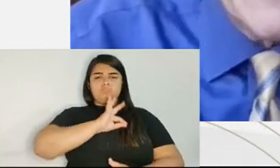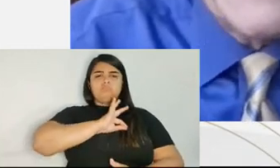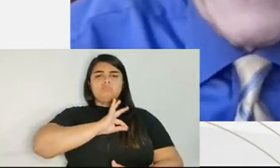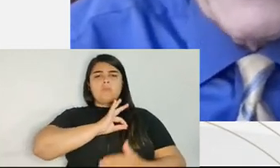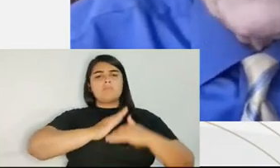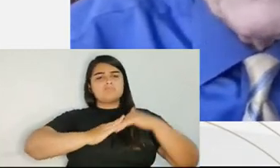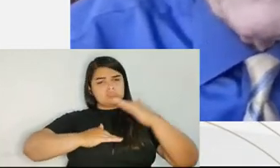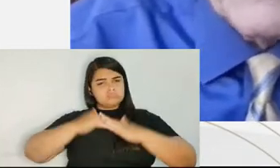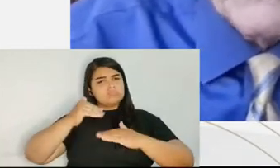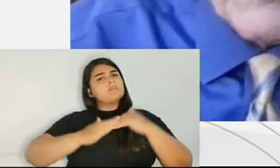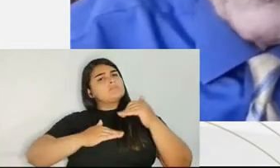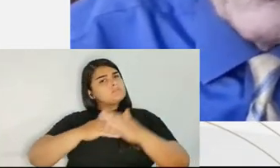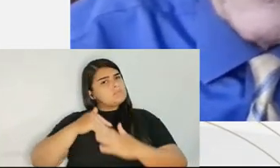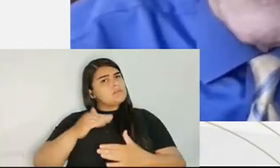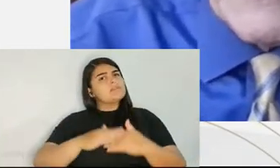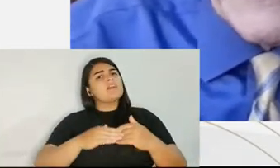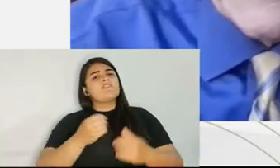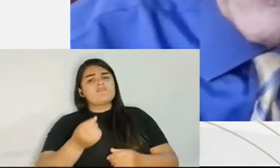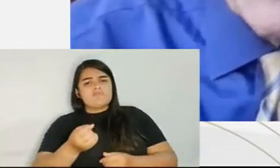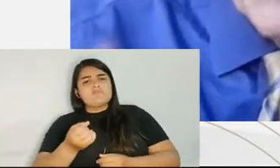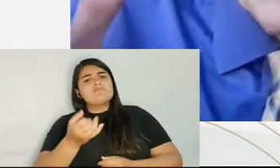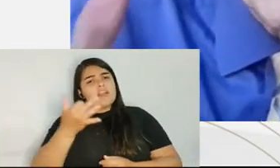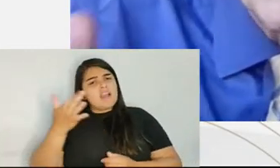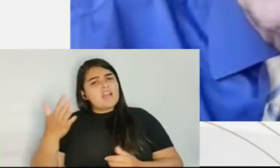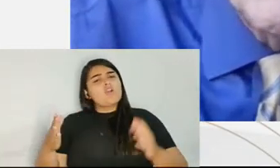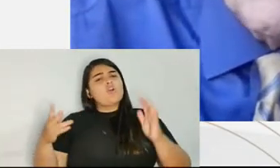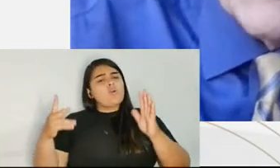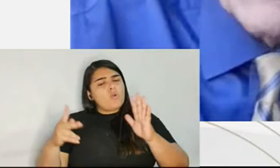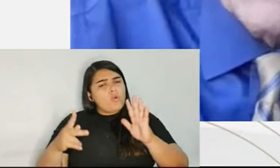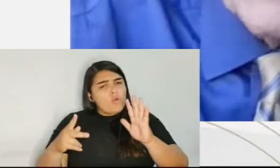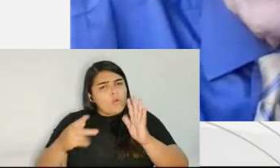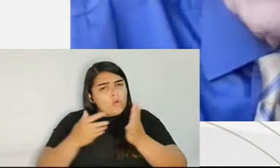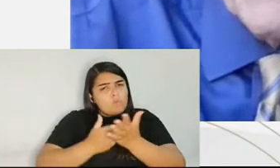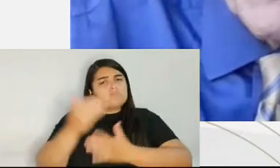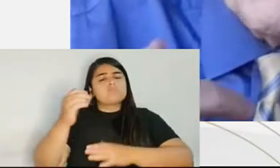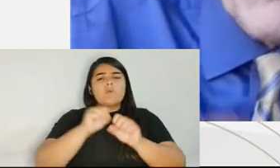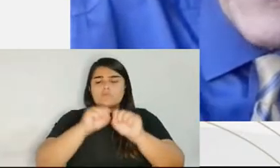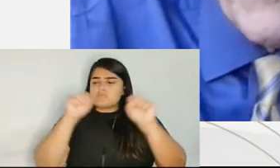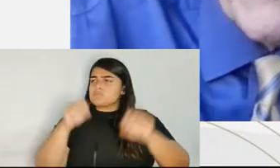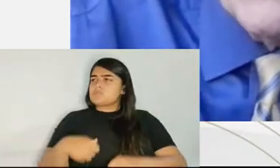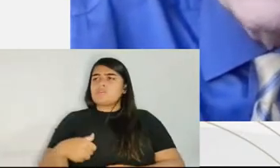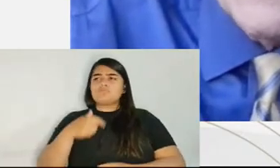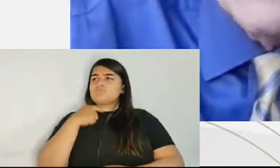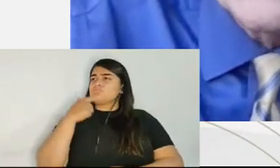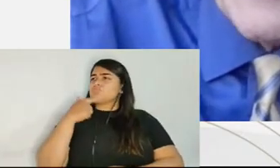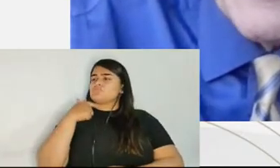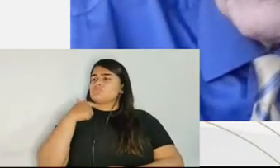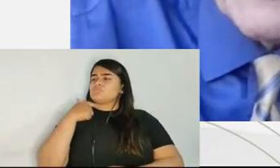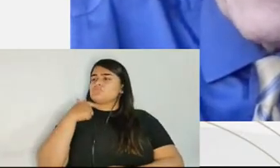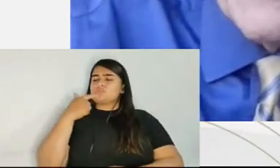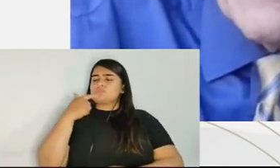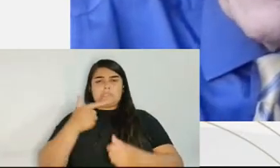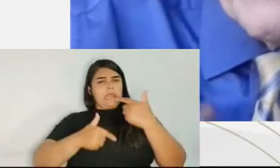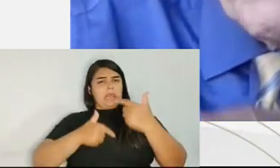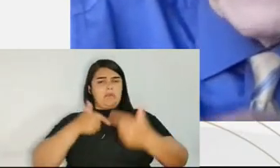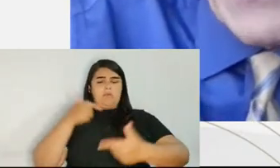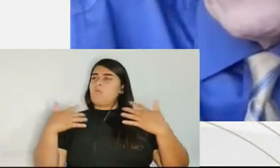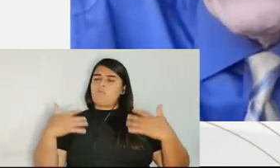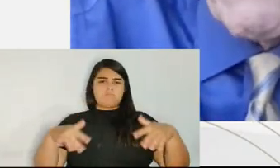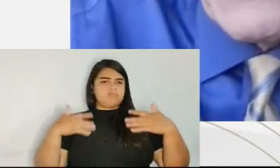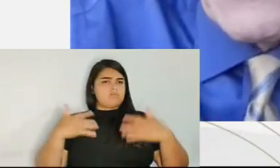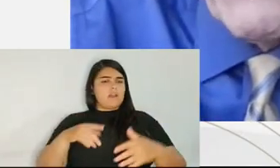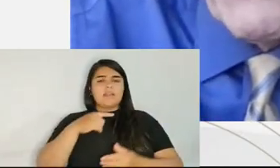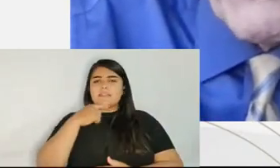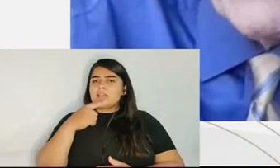said, I can't handle this workload, especially because you legislators don't pay me a full-time salary. My